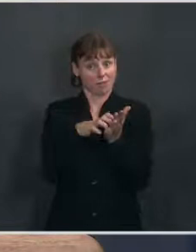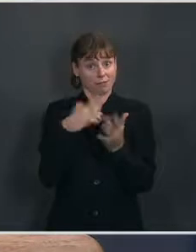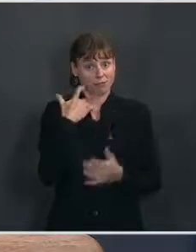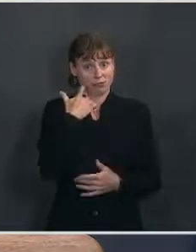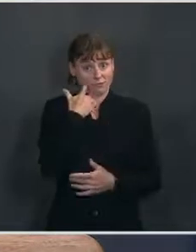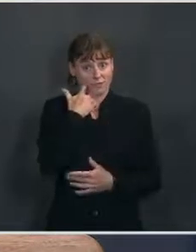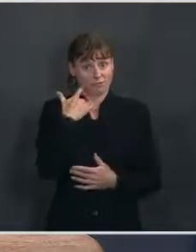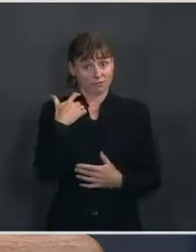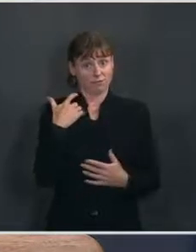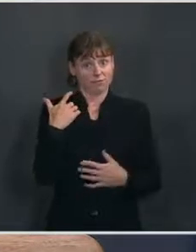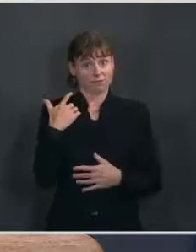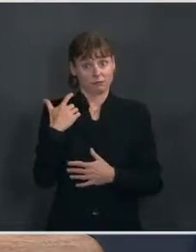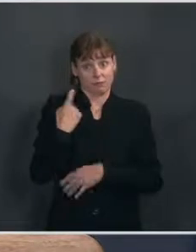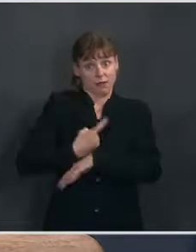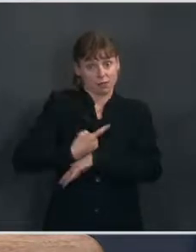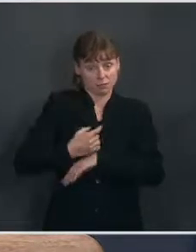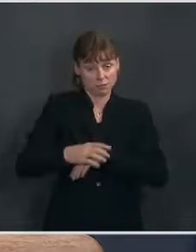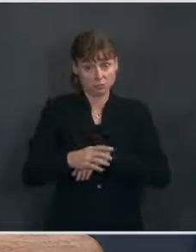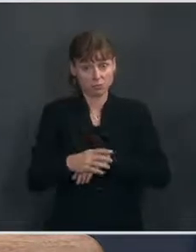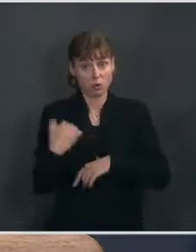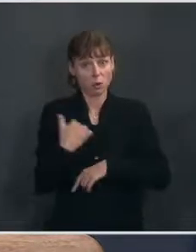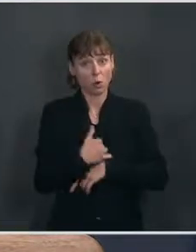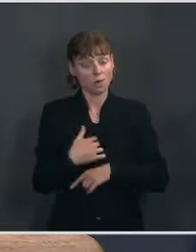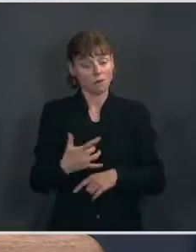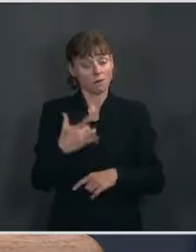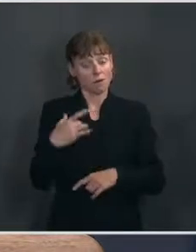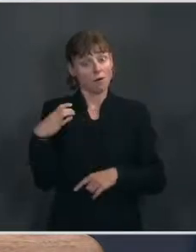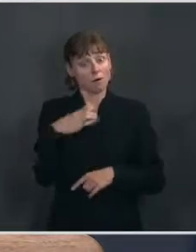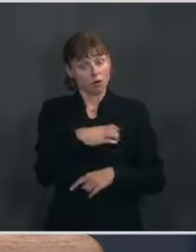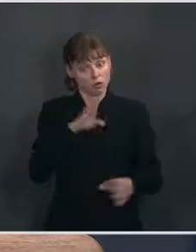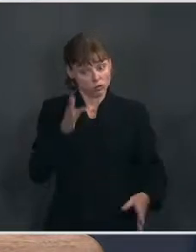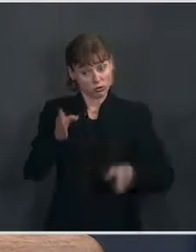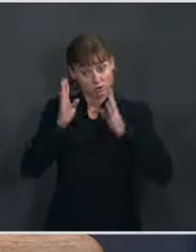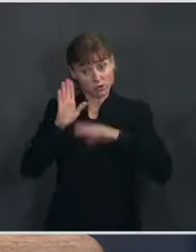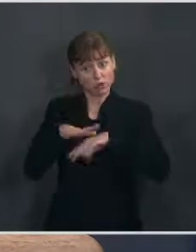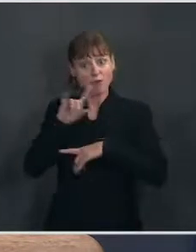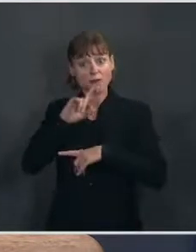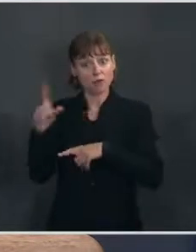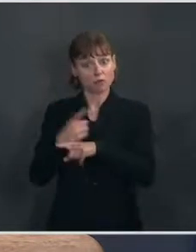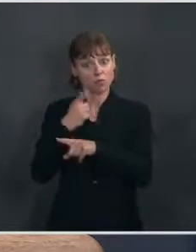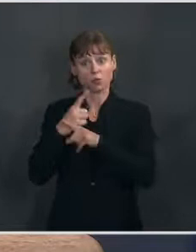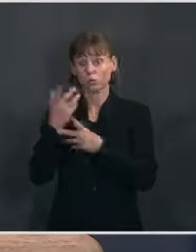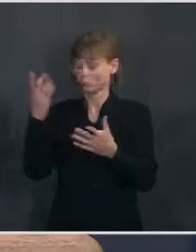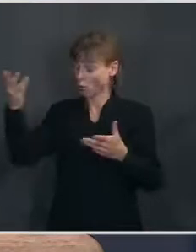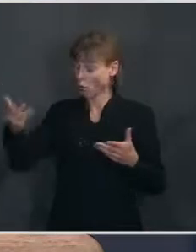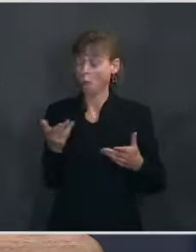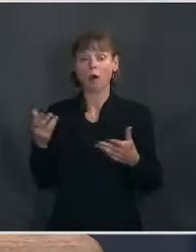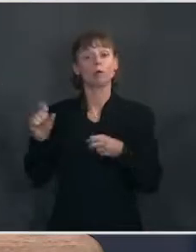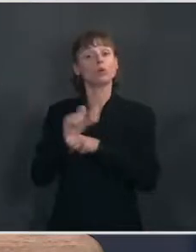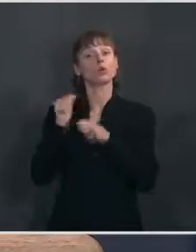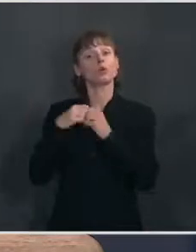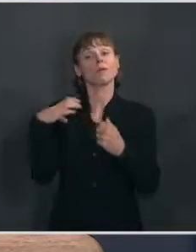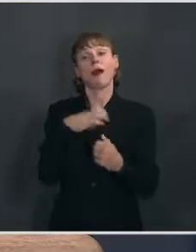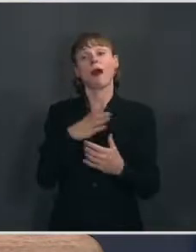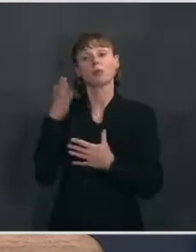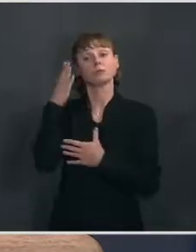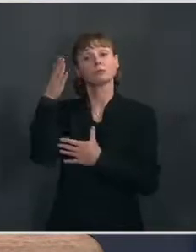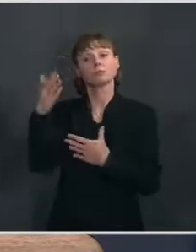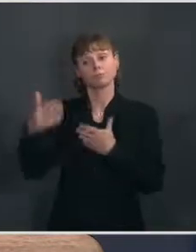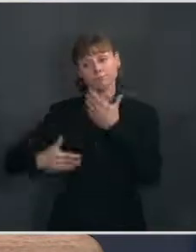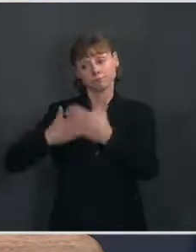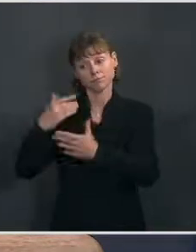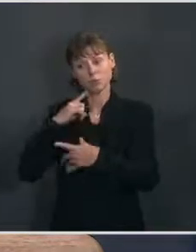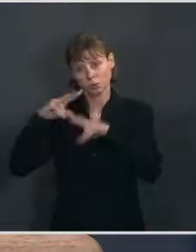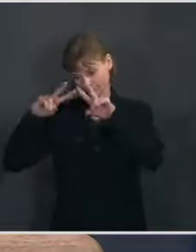And we think congressional attention to these issues is appropriate and would welcome working with Congress moving forward as we dig into these further